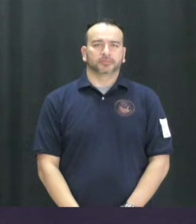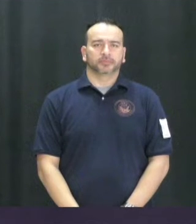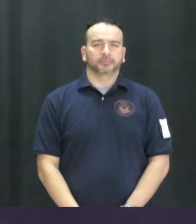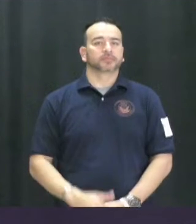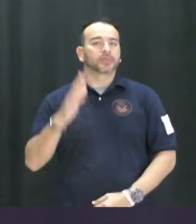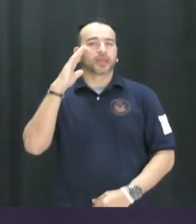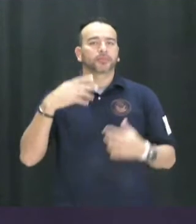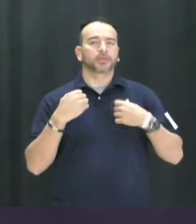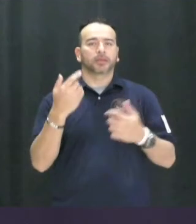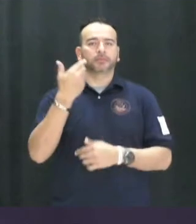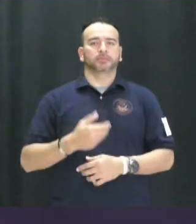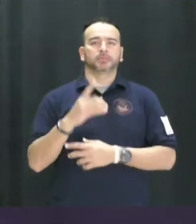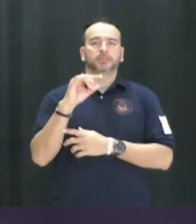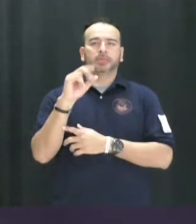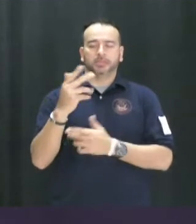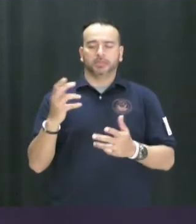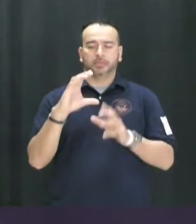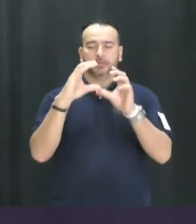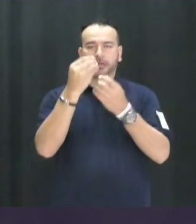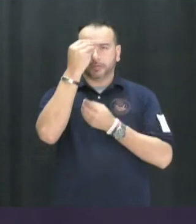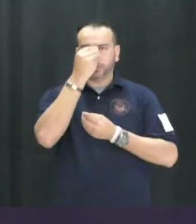Hey Braves, I'm Daisy and here's your club news.